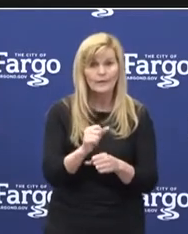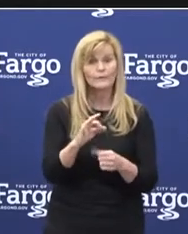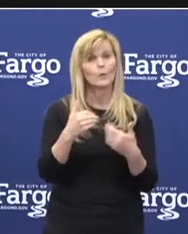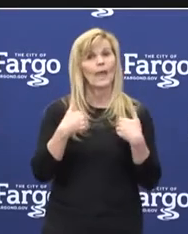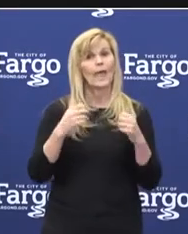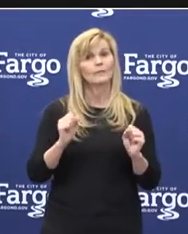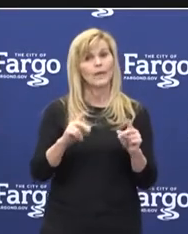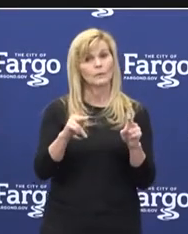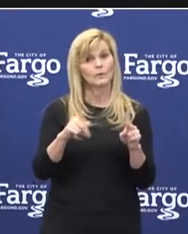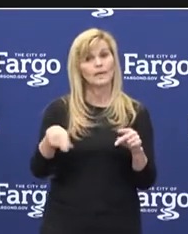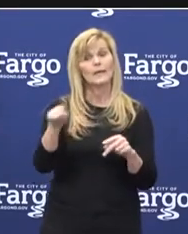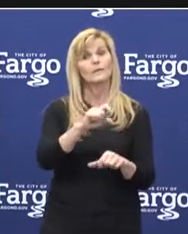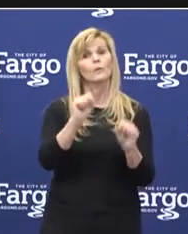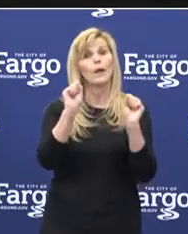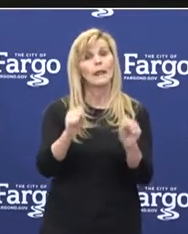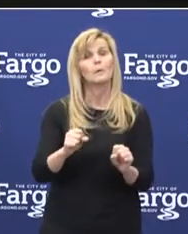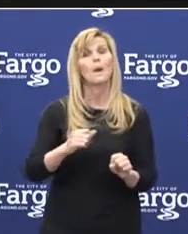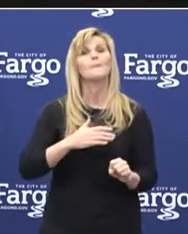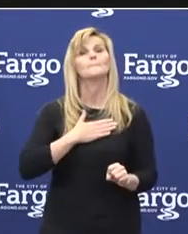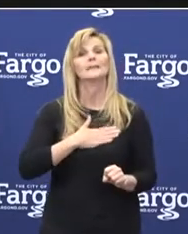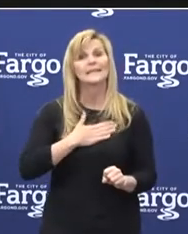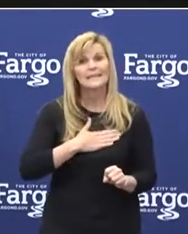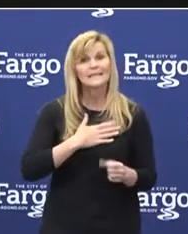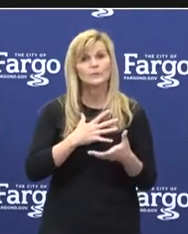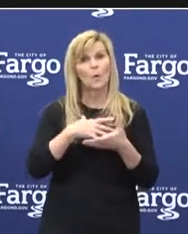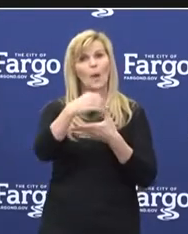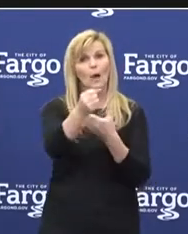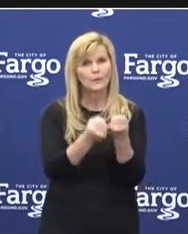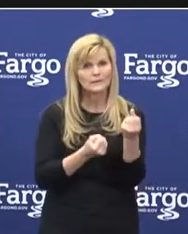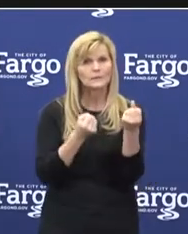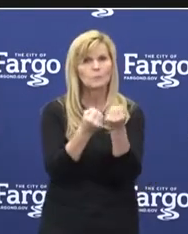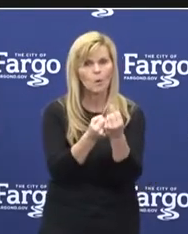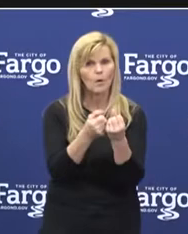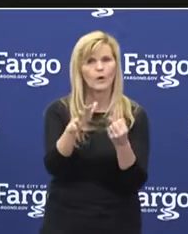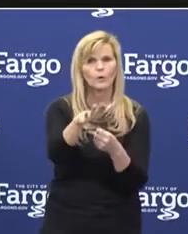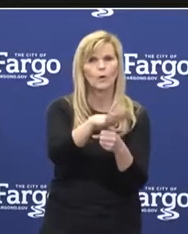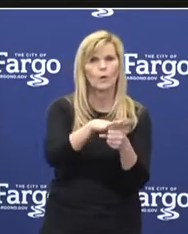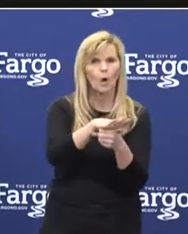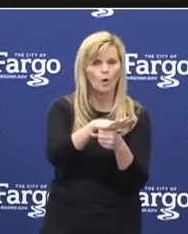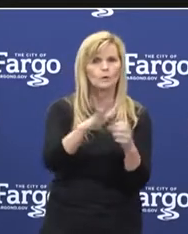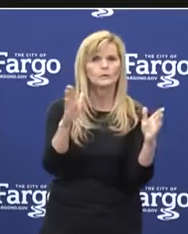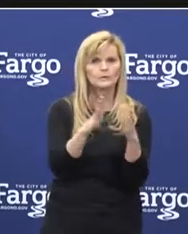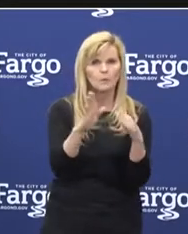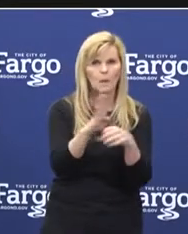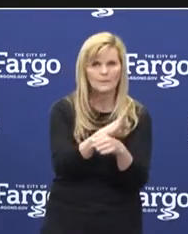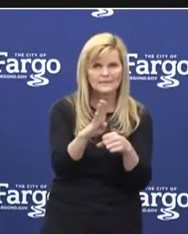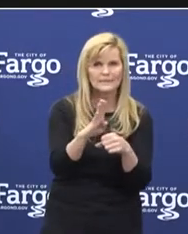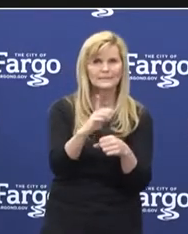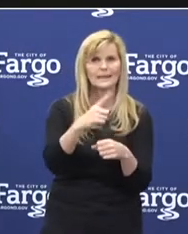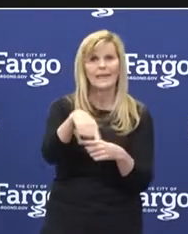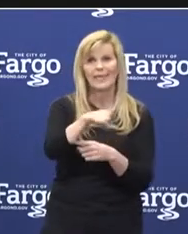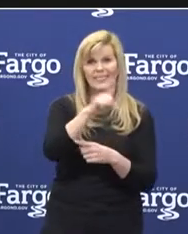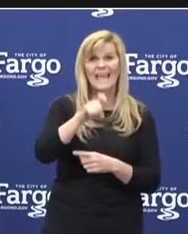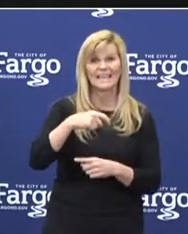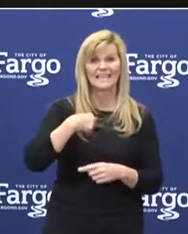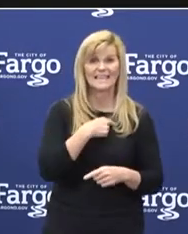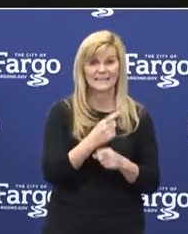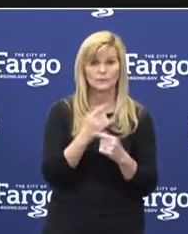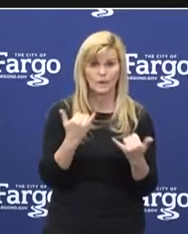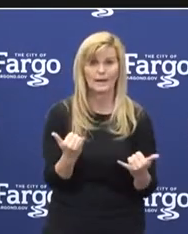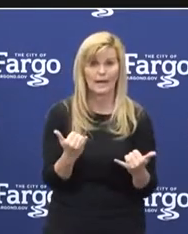opportunity, and if you are able, please get out and support your local small businesses. They really need us right now.